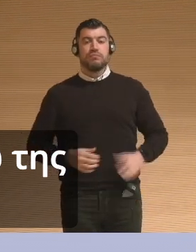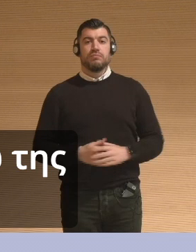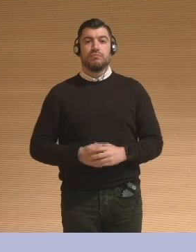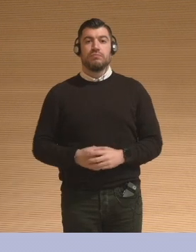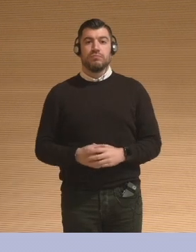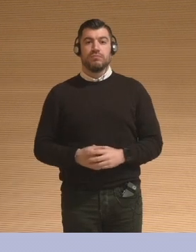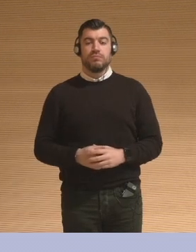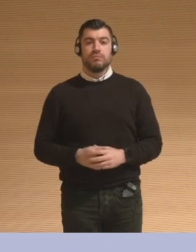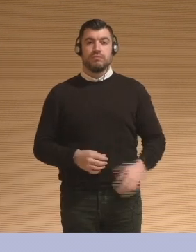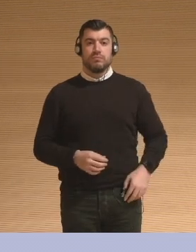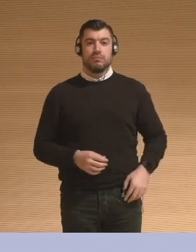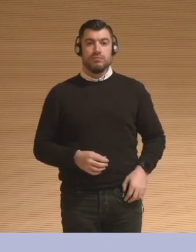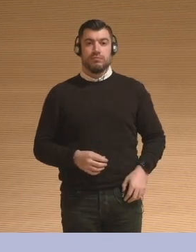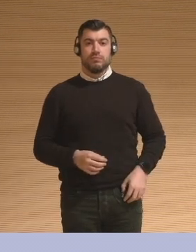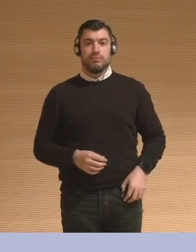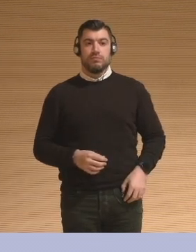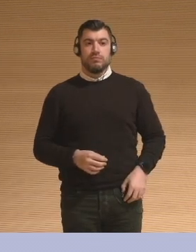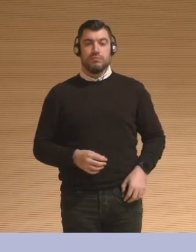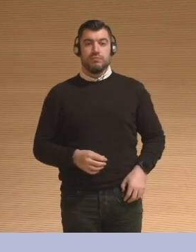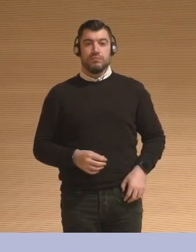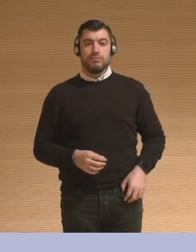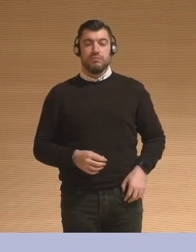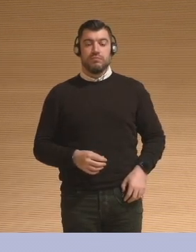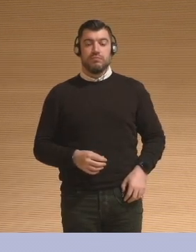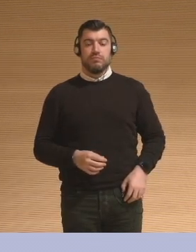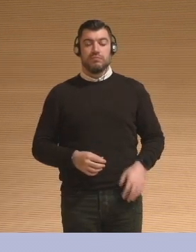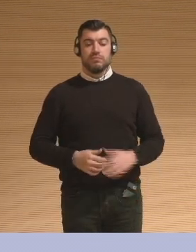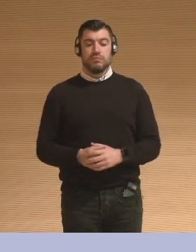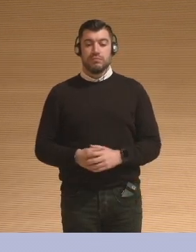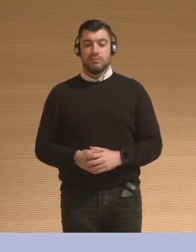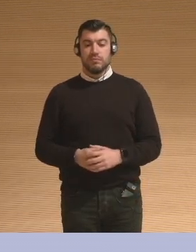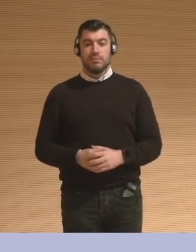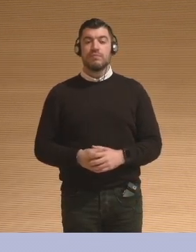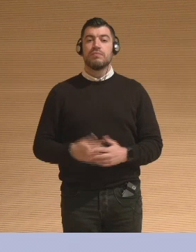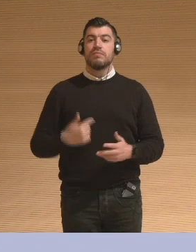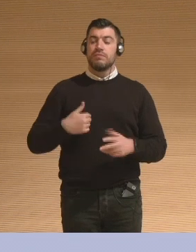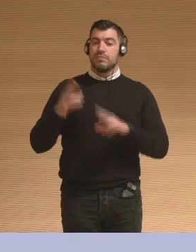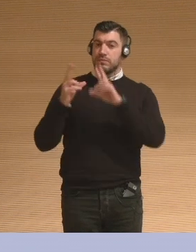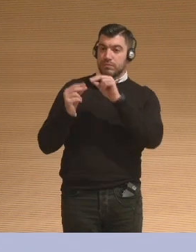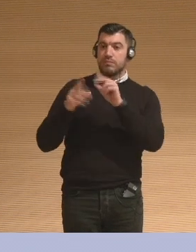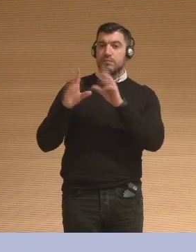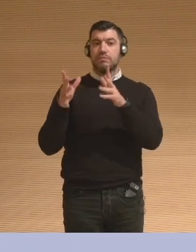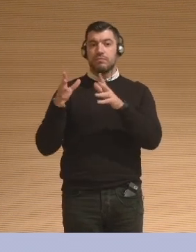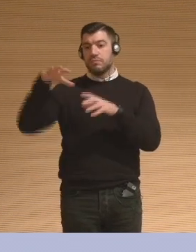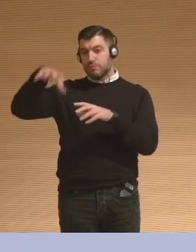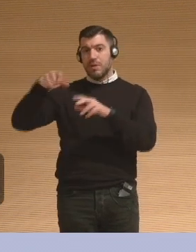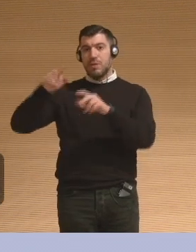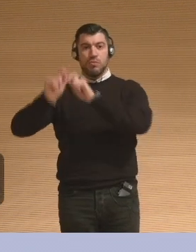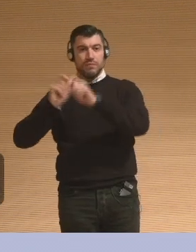programs, highly participatory institution. And I found the same thing.